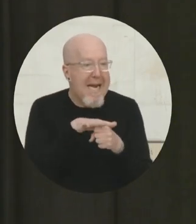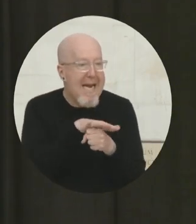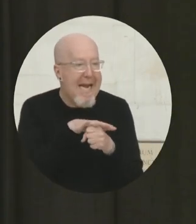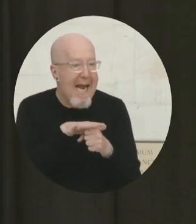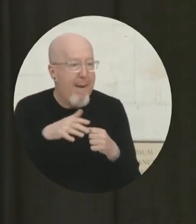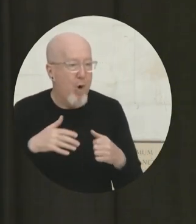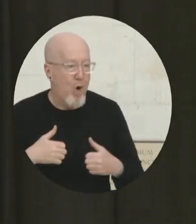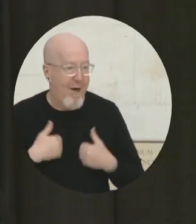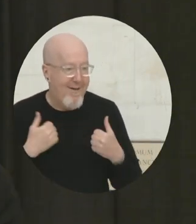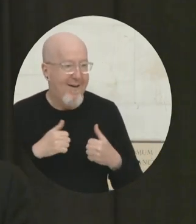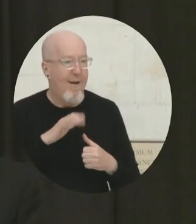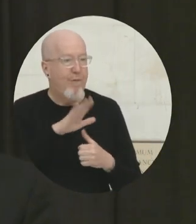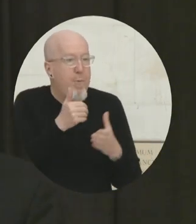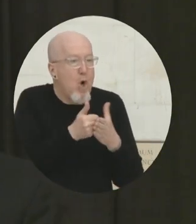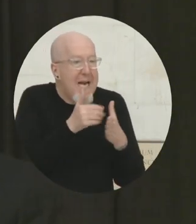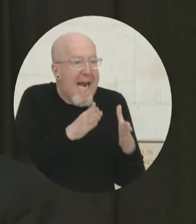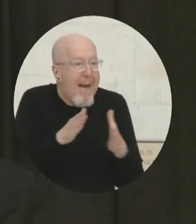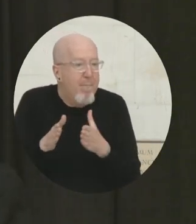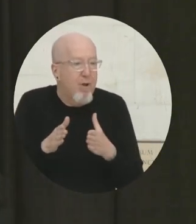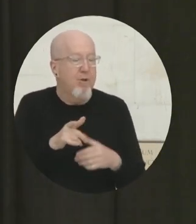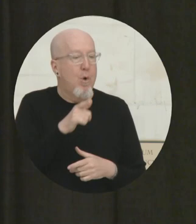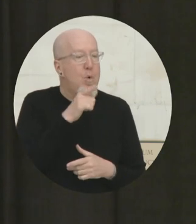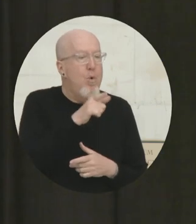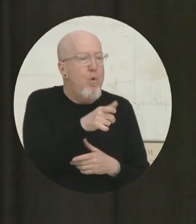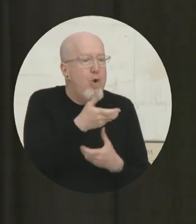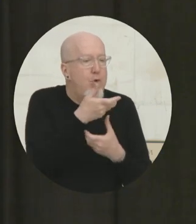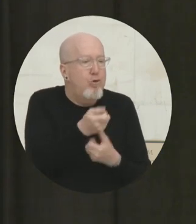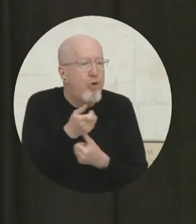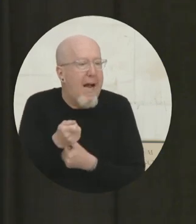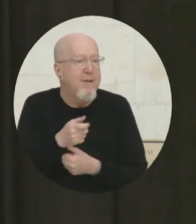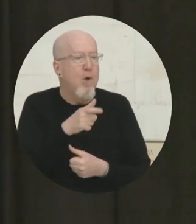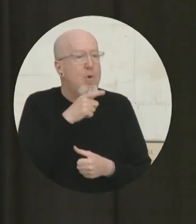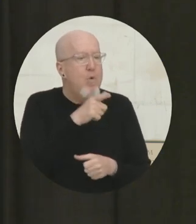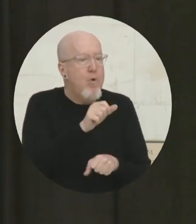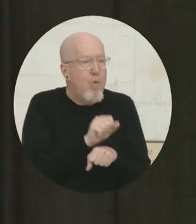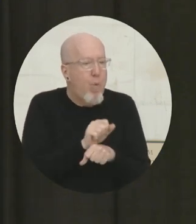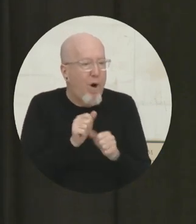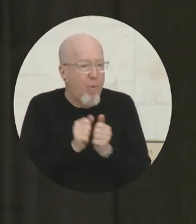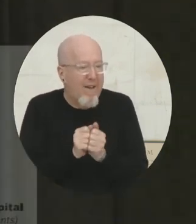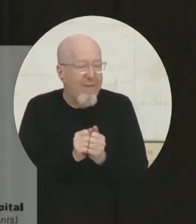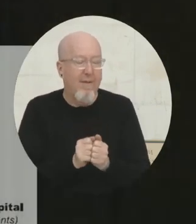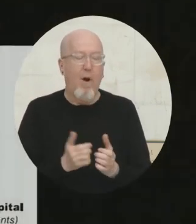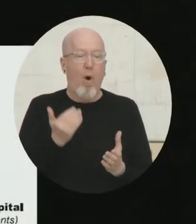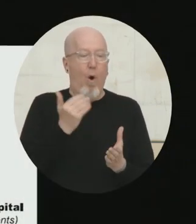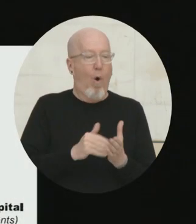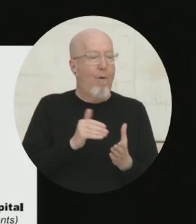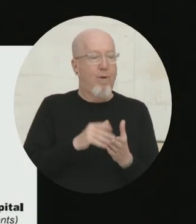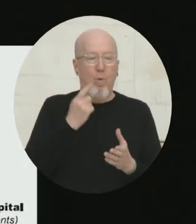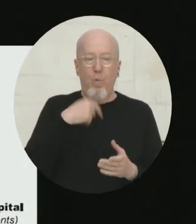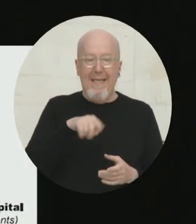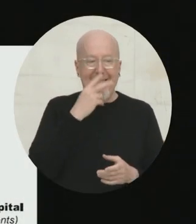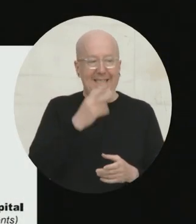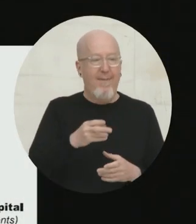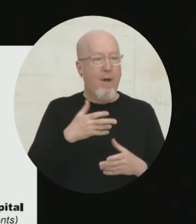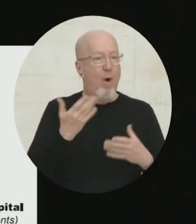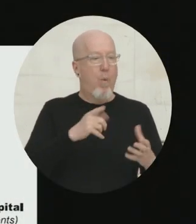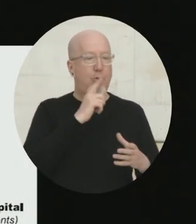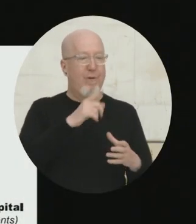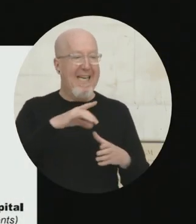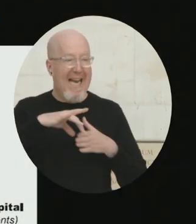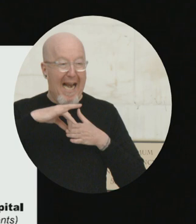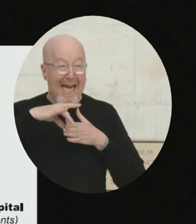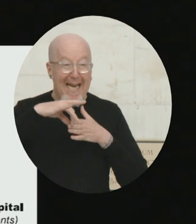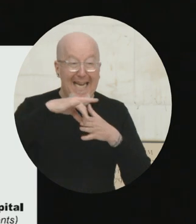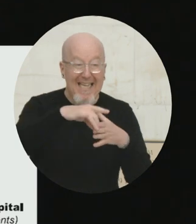do you know? Whom do you trust? Whom do you work with? Over and over again, we see that what really drives the process is